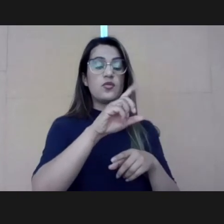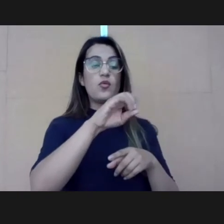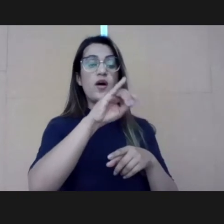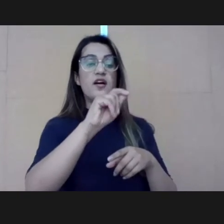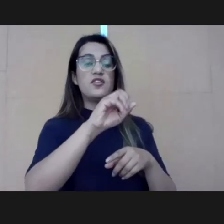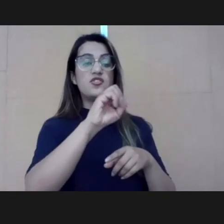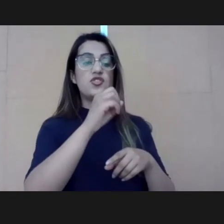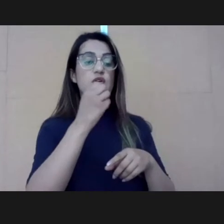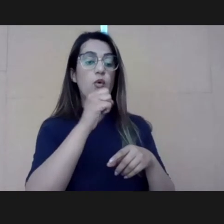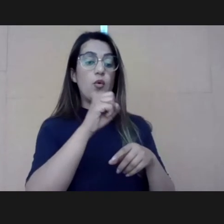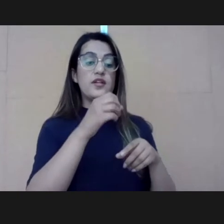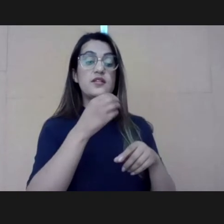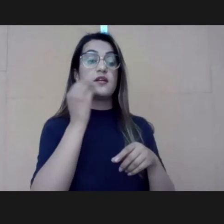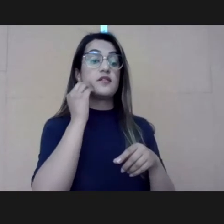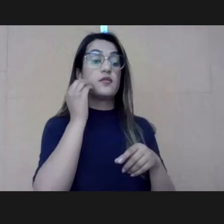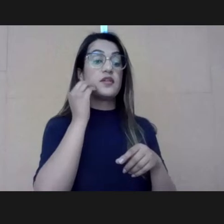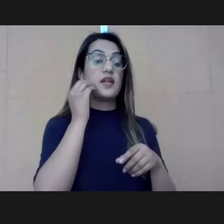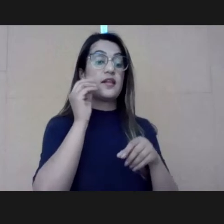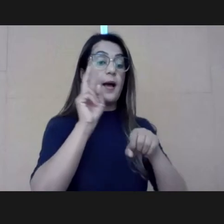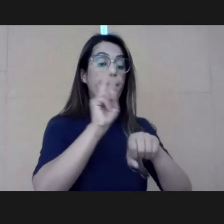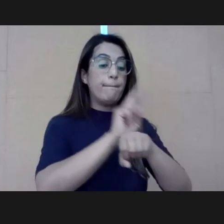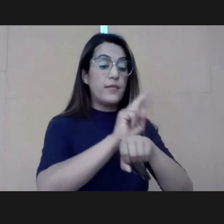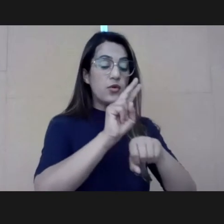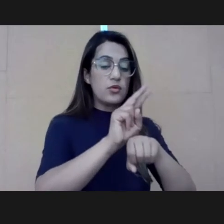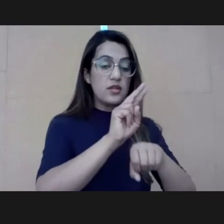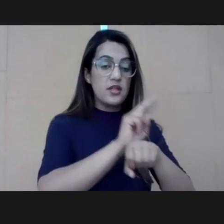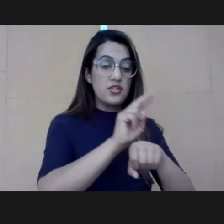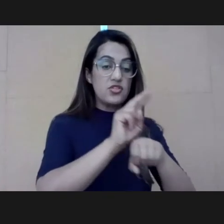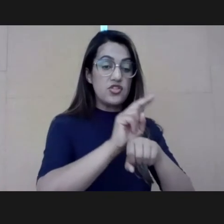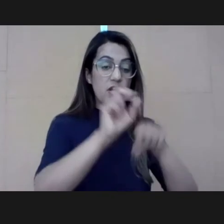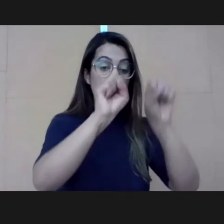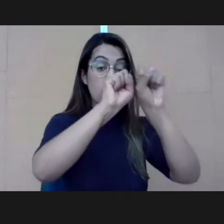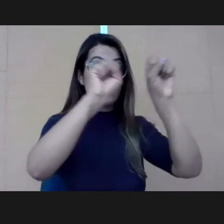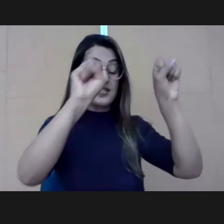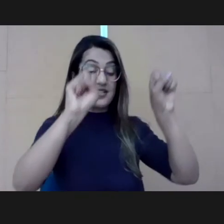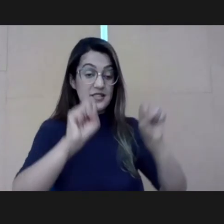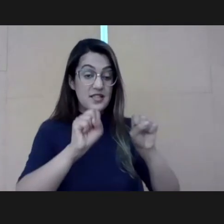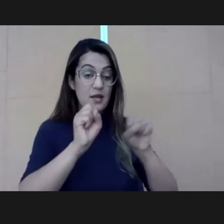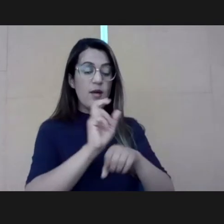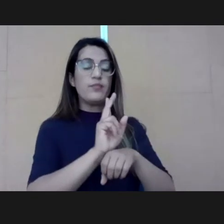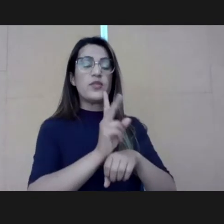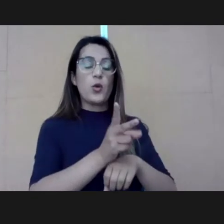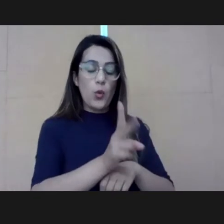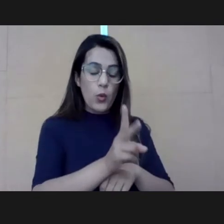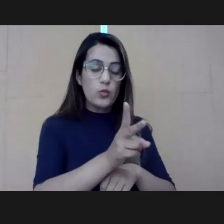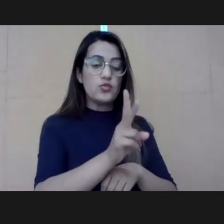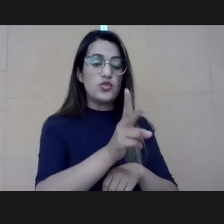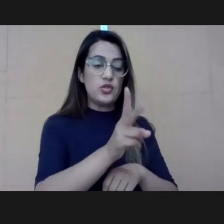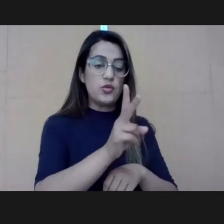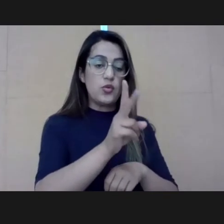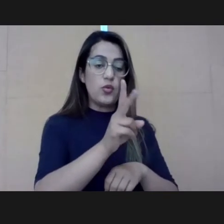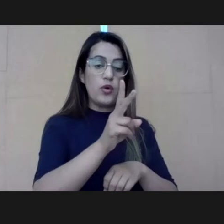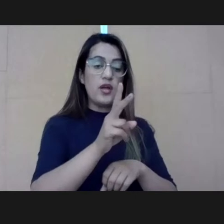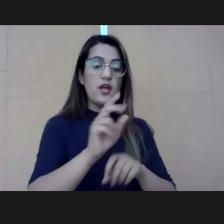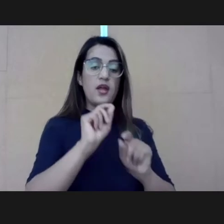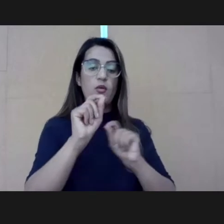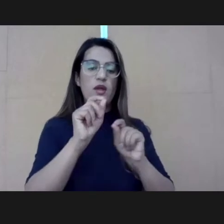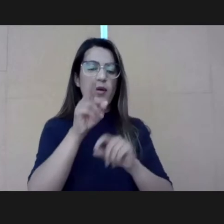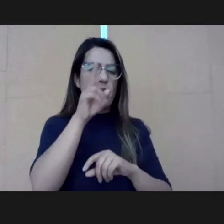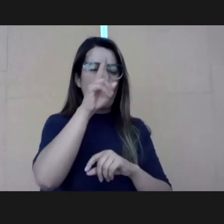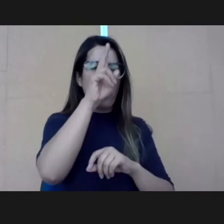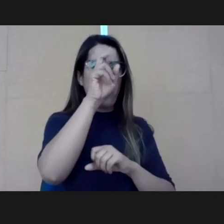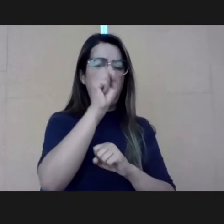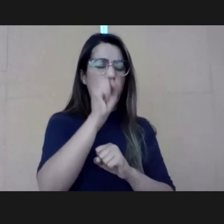make sure that the system continues as it is and that institutions are strong. So typically in the public